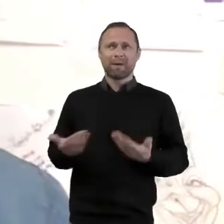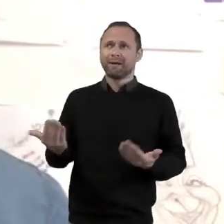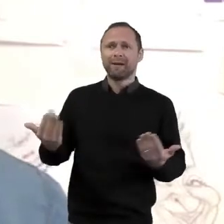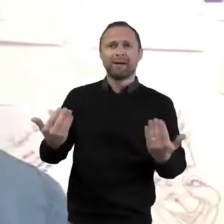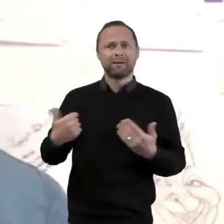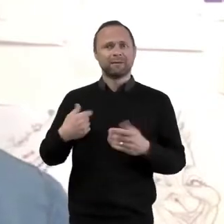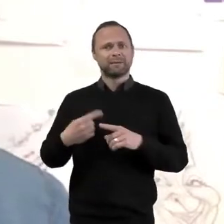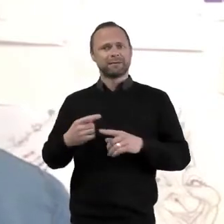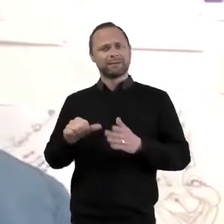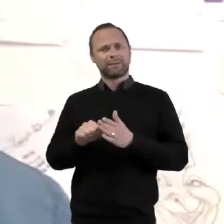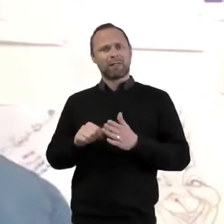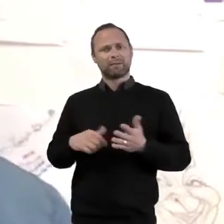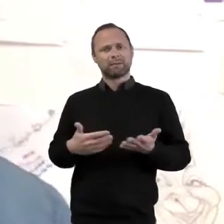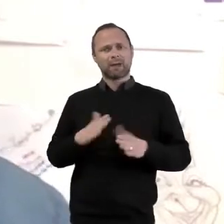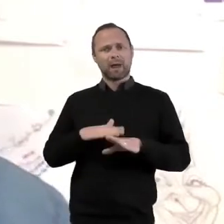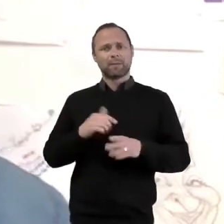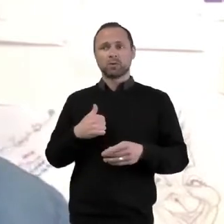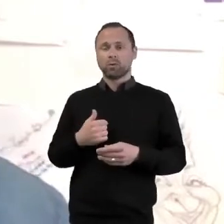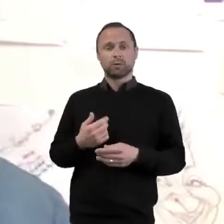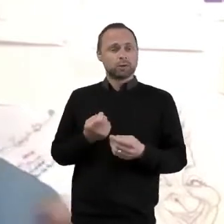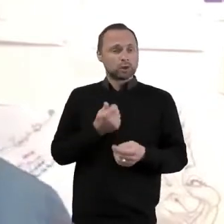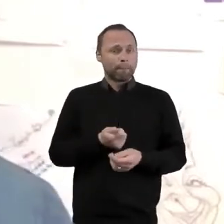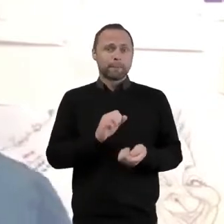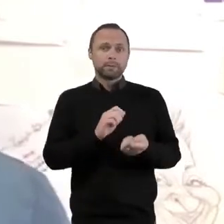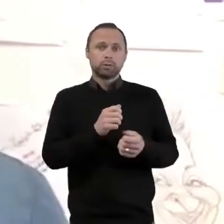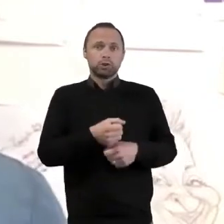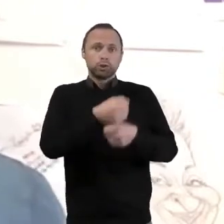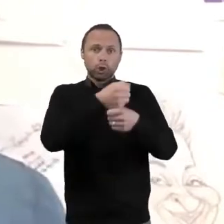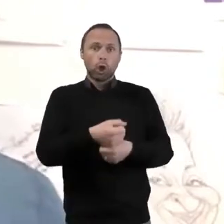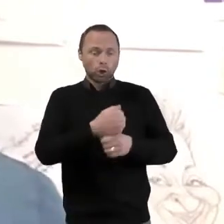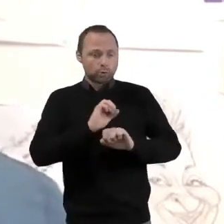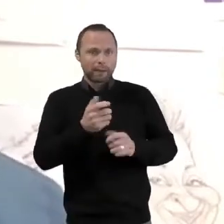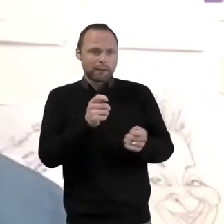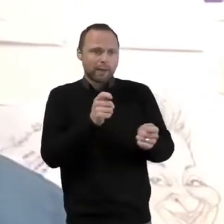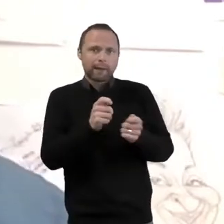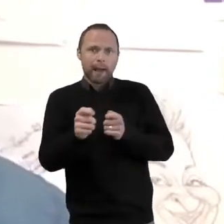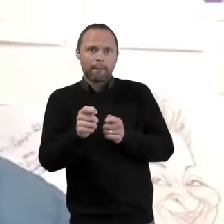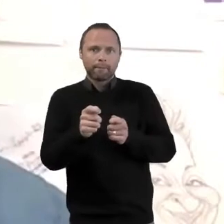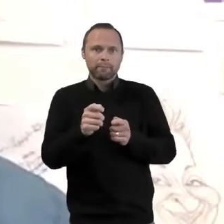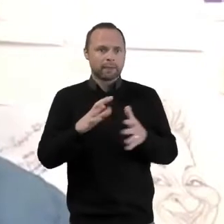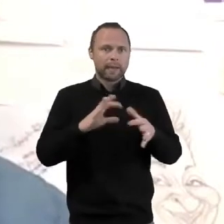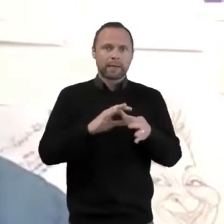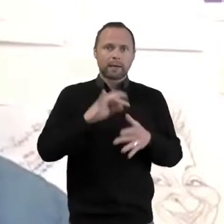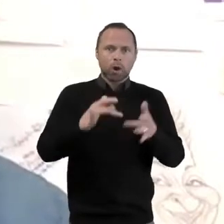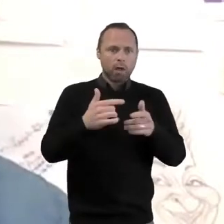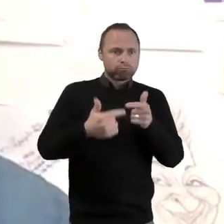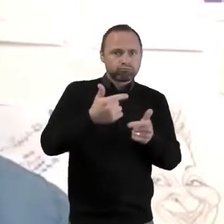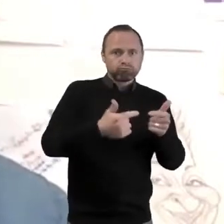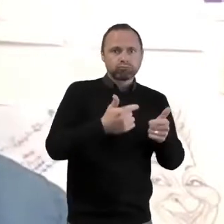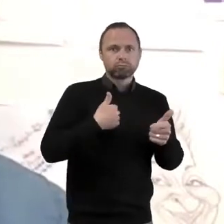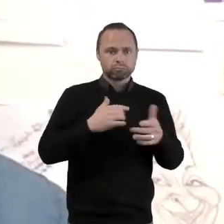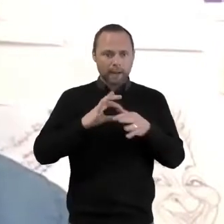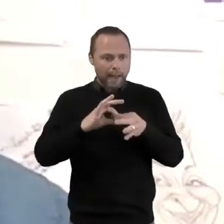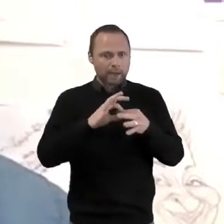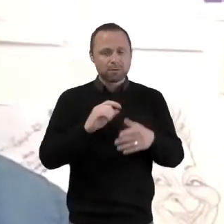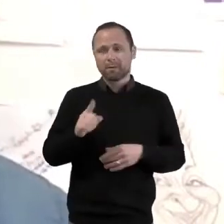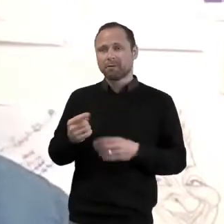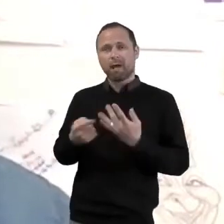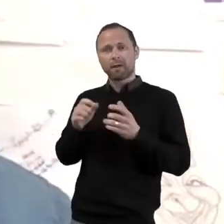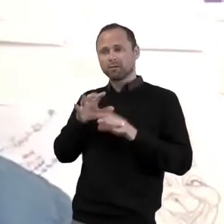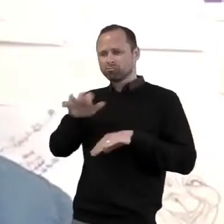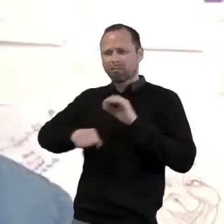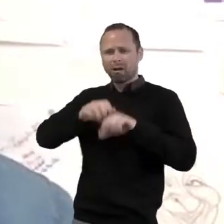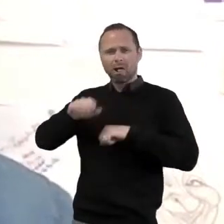seen some churches adapt and stay connected whilst others have struggled to engage with their